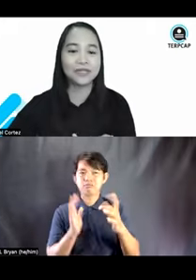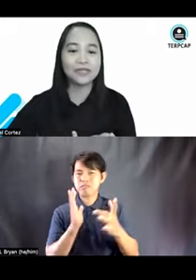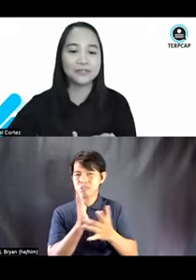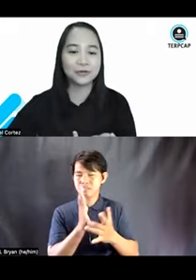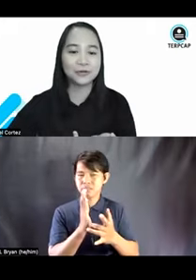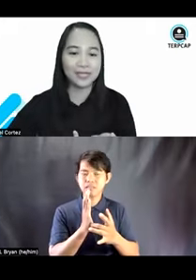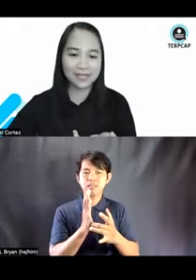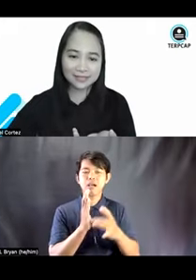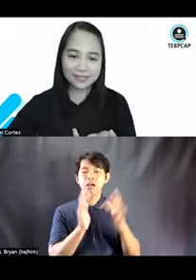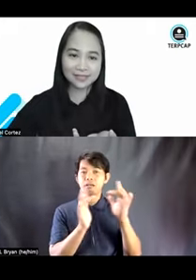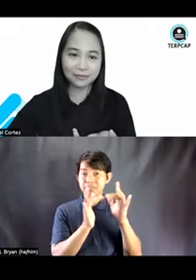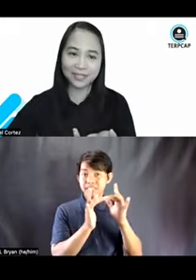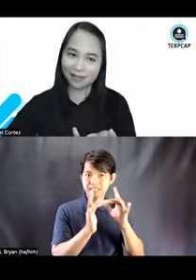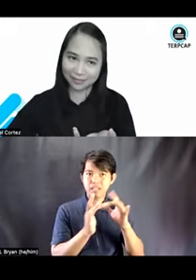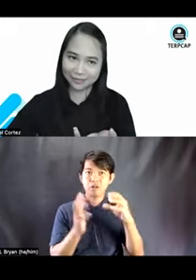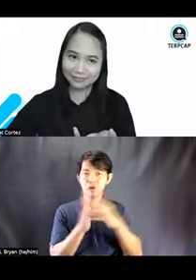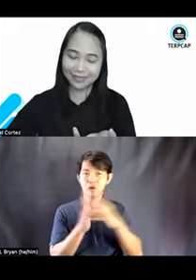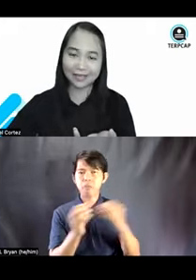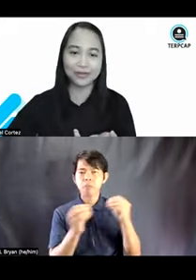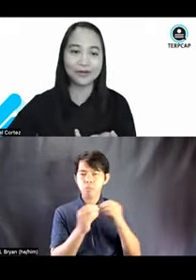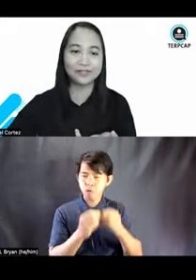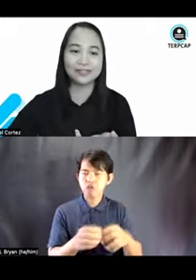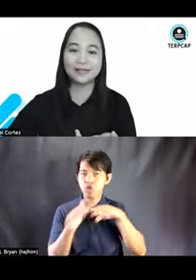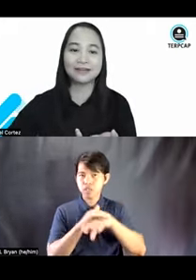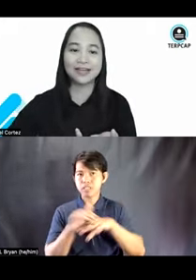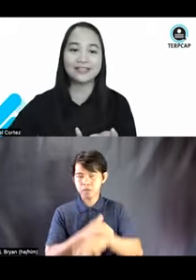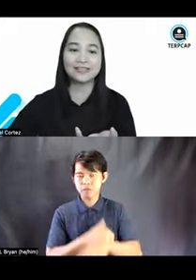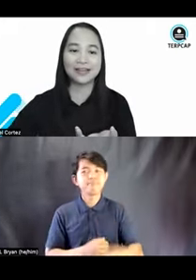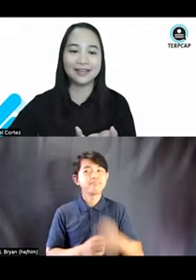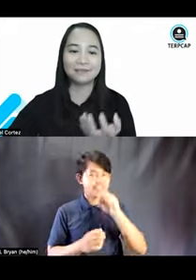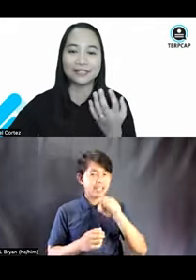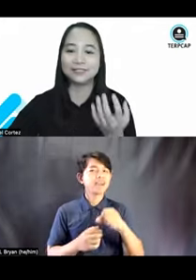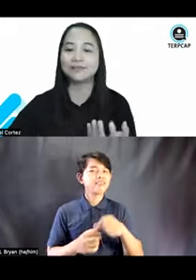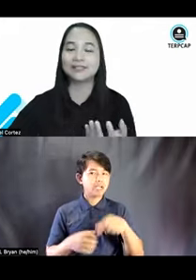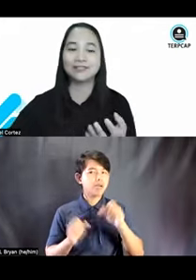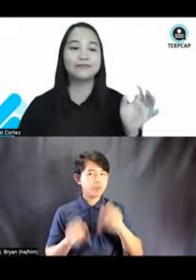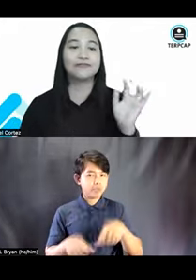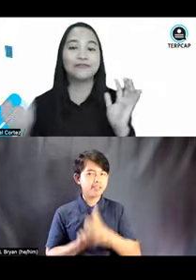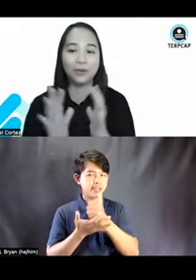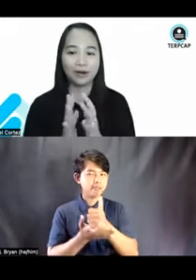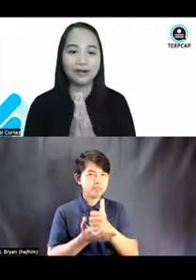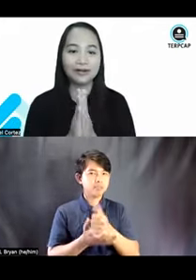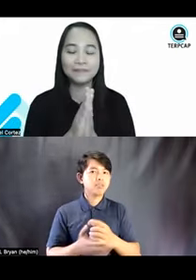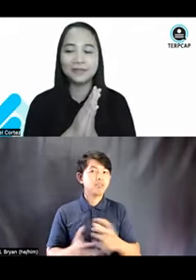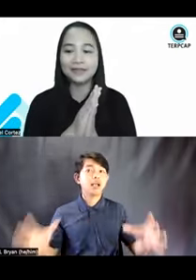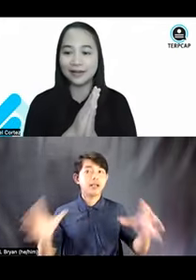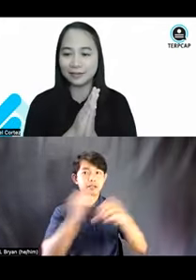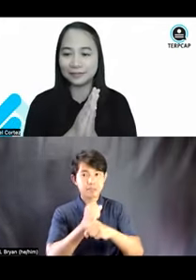So, yes, we got you. And we are going to summarize the guiding principles into four.